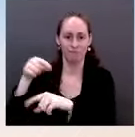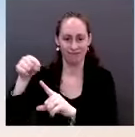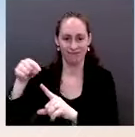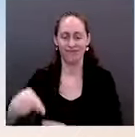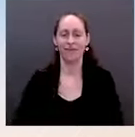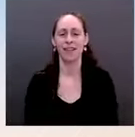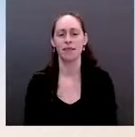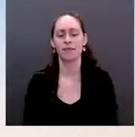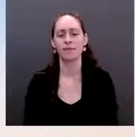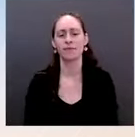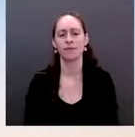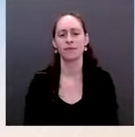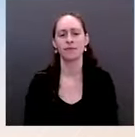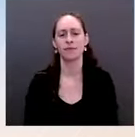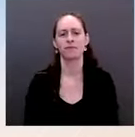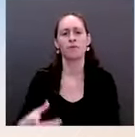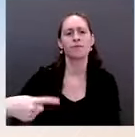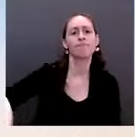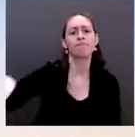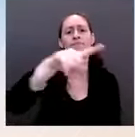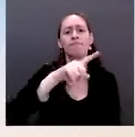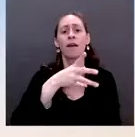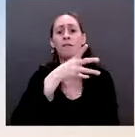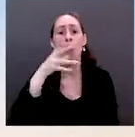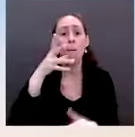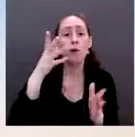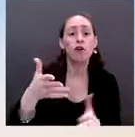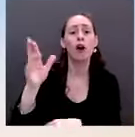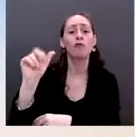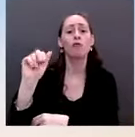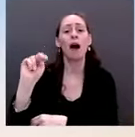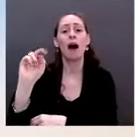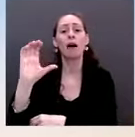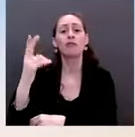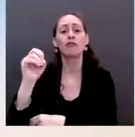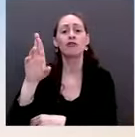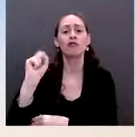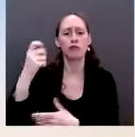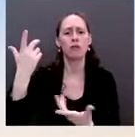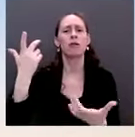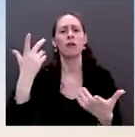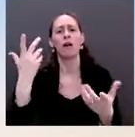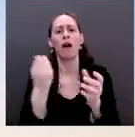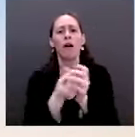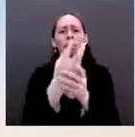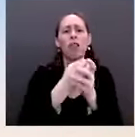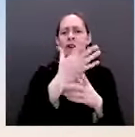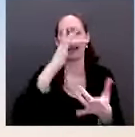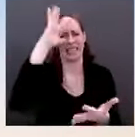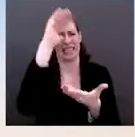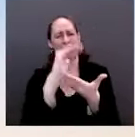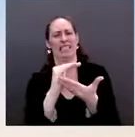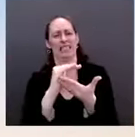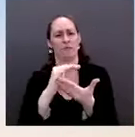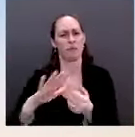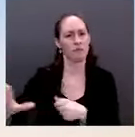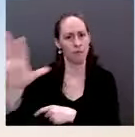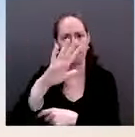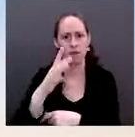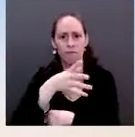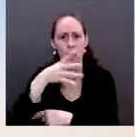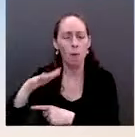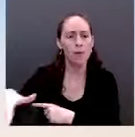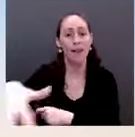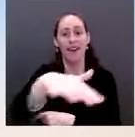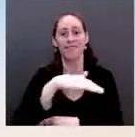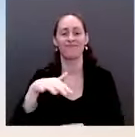on a path to net zero emissions by 2050. Finally, I wanted to note I have a Team USA water bottle out